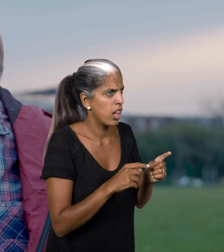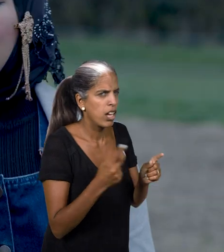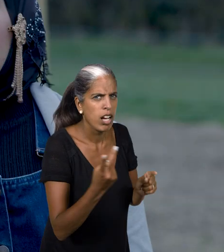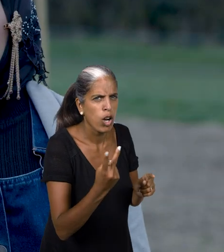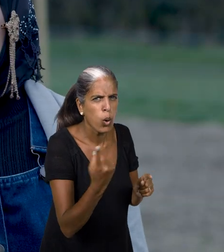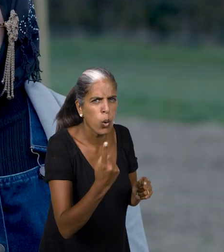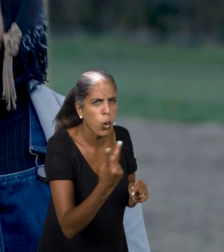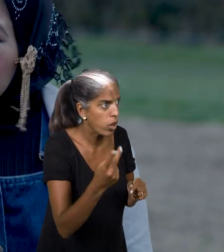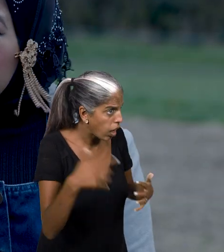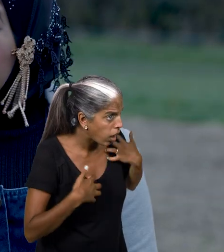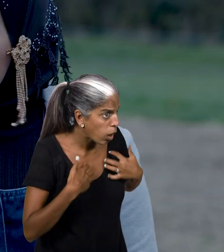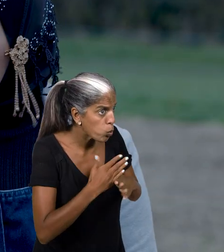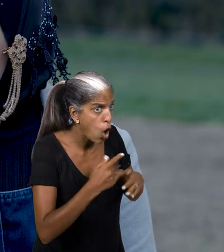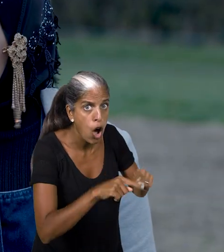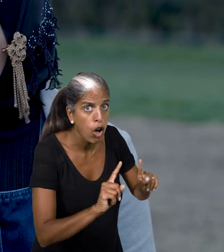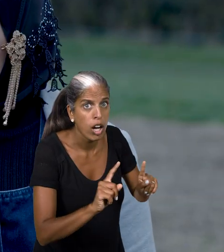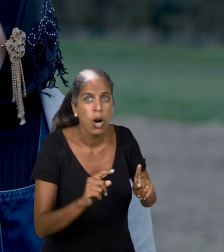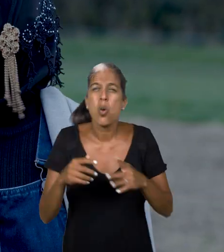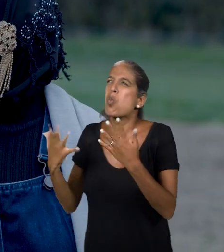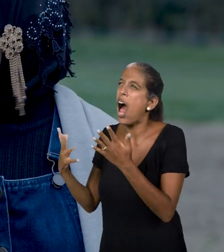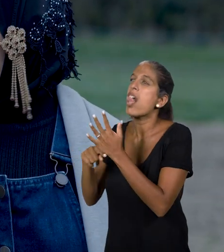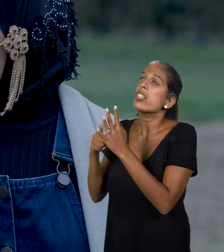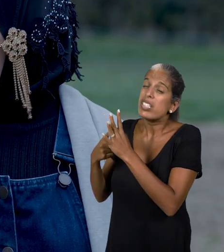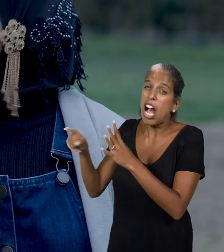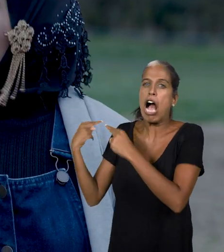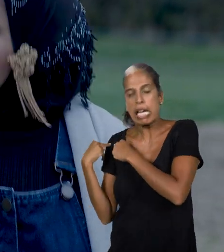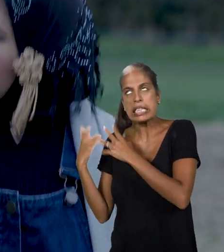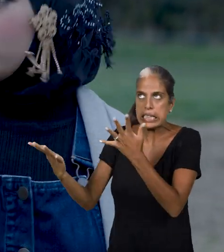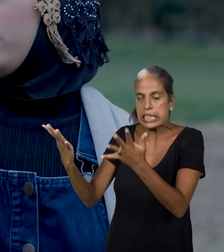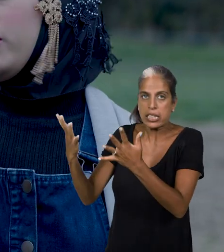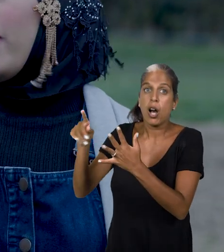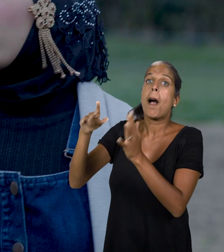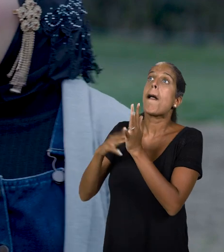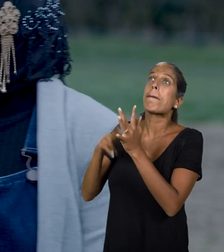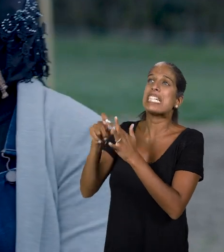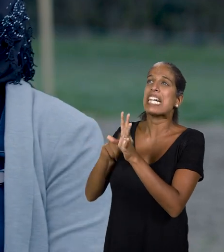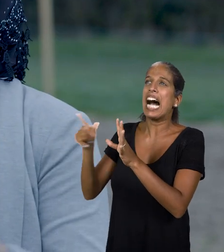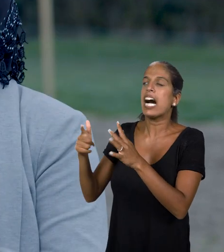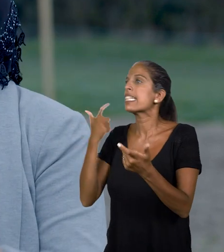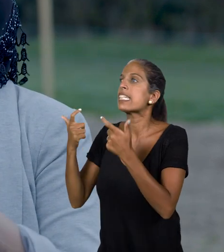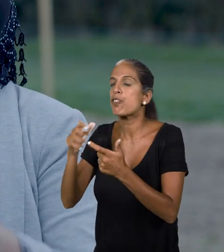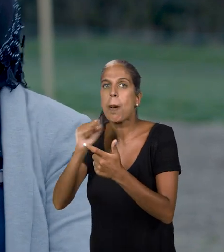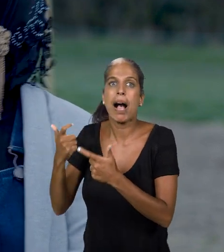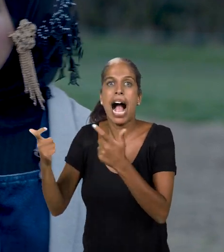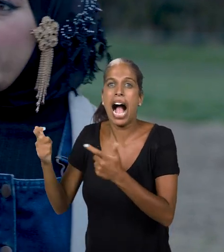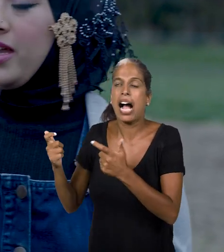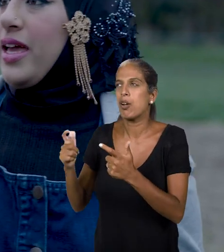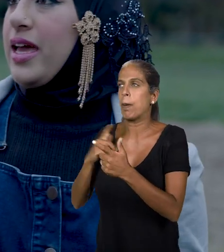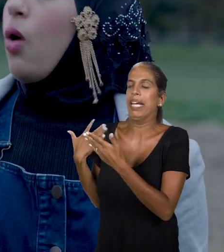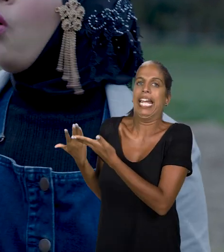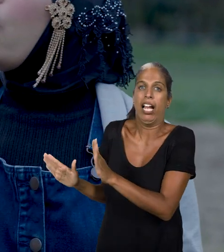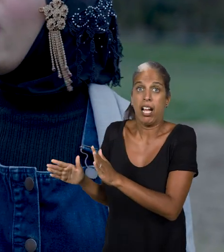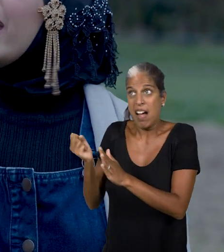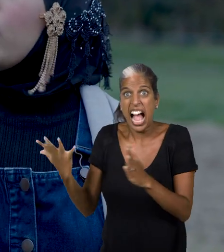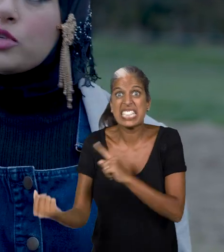working too? Well, Tara's a bit of a liability if you ask me, but Mindy's on the rebound. Oi, are there any sexy Romanians working